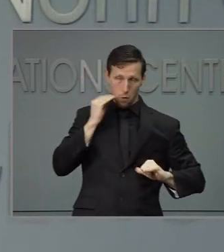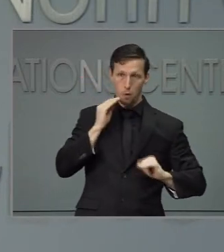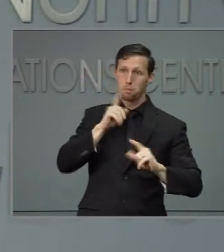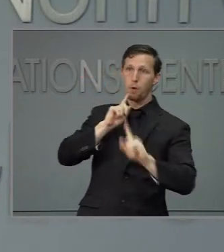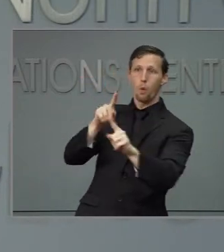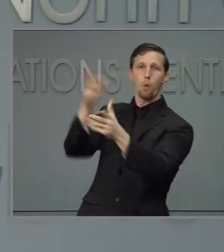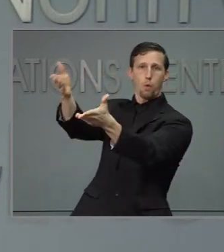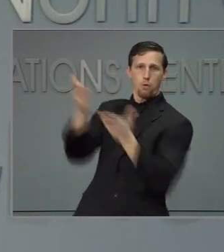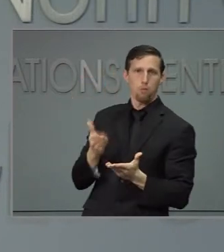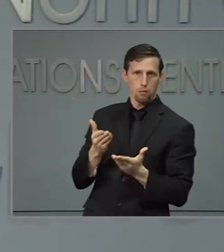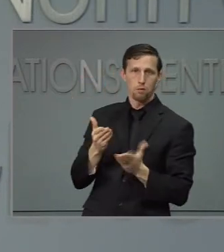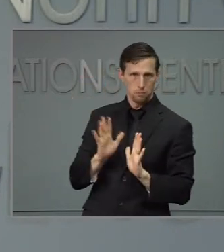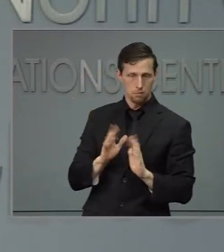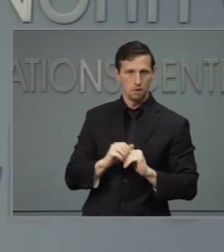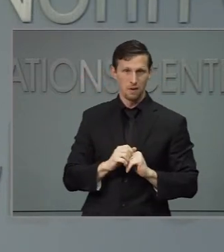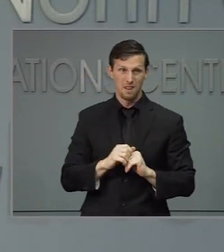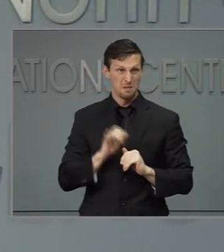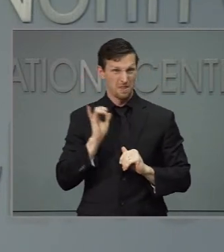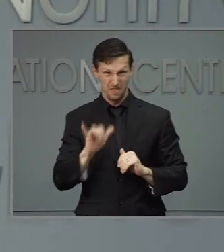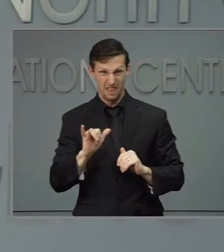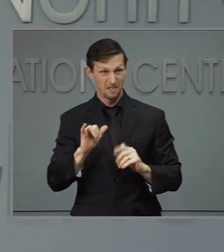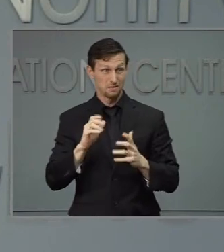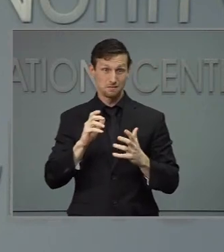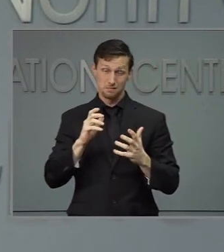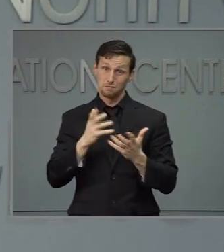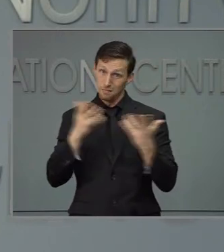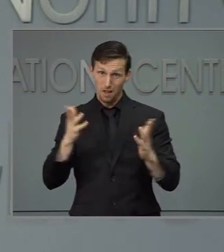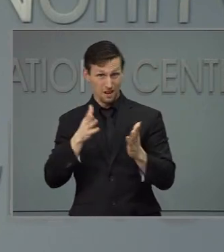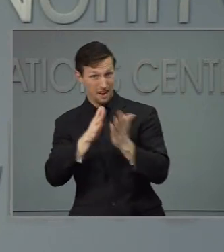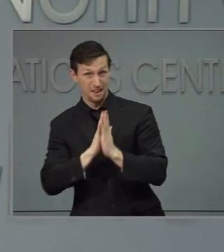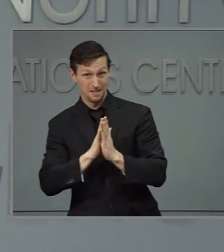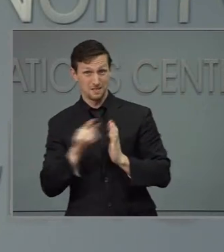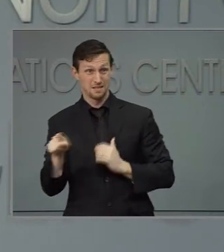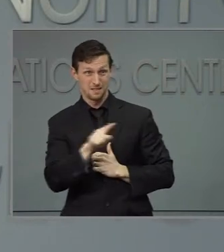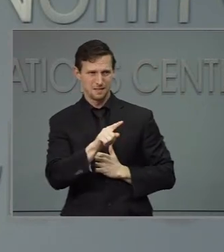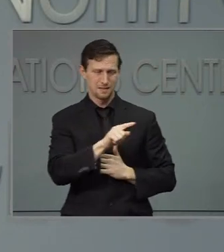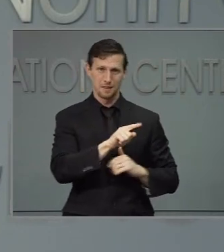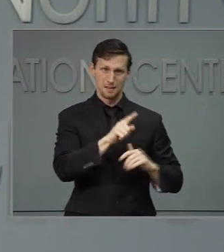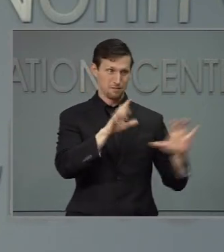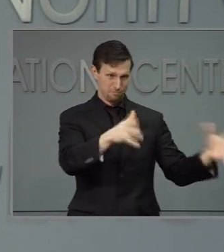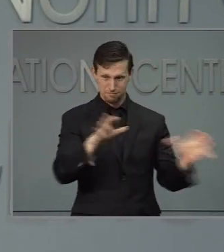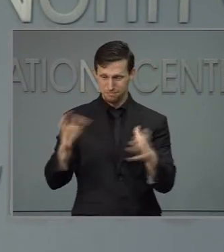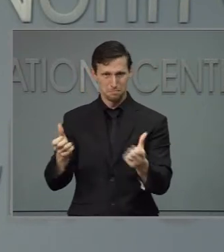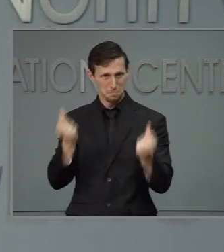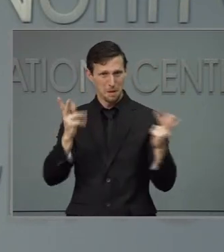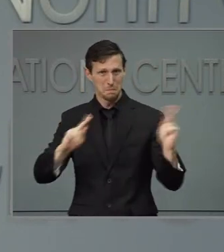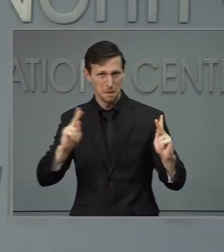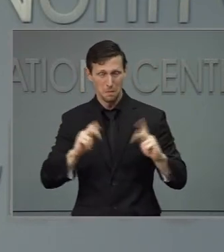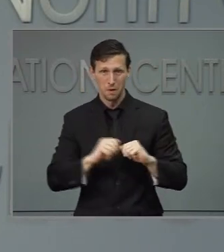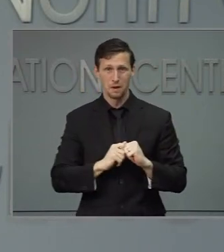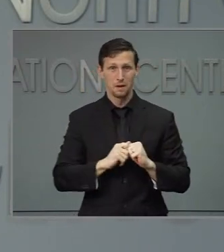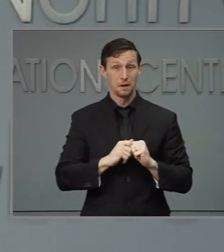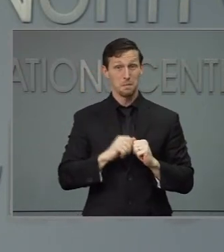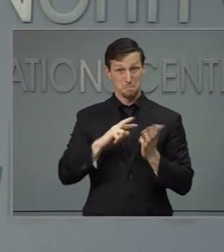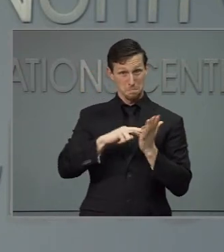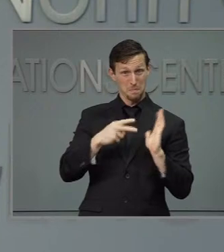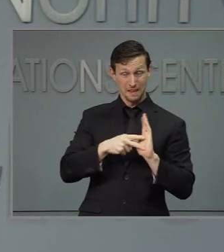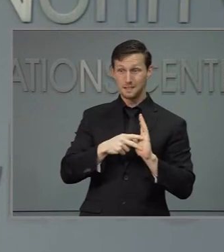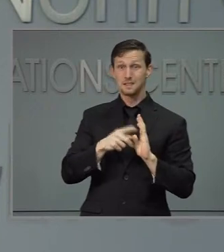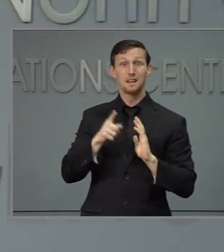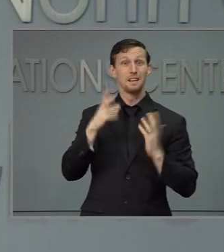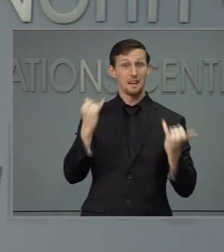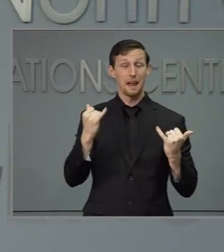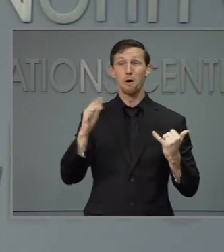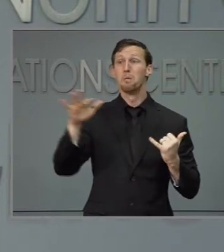stresses that gatherings of people not wearing masks, public or private, simply are not safe. That's how